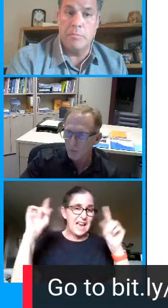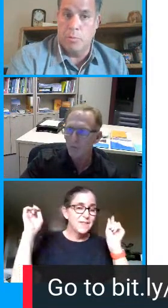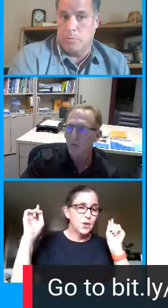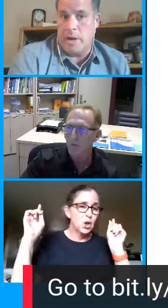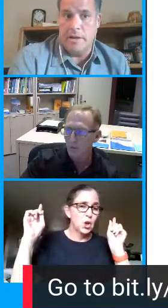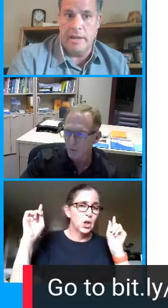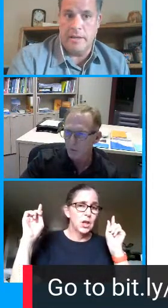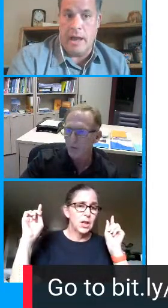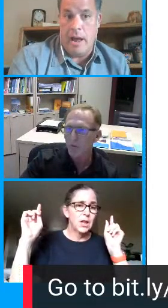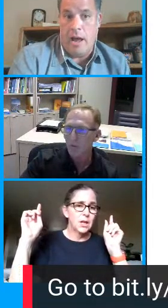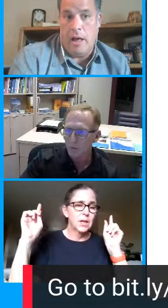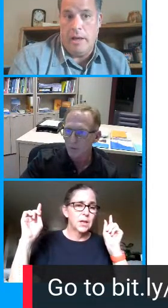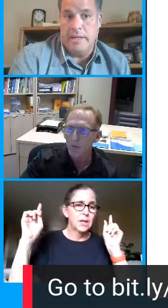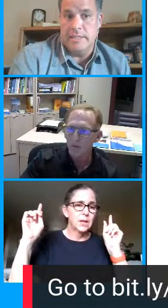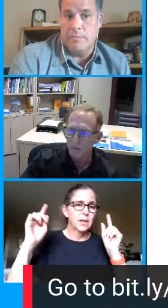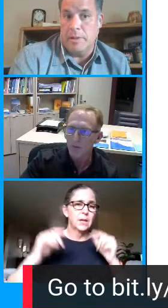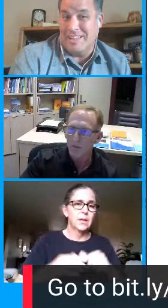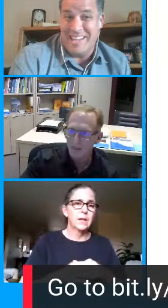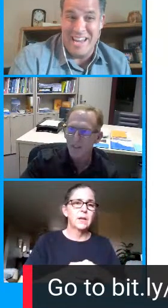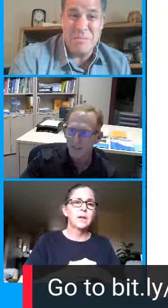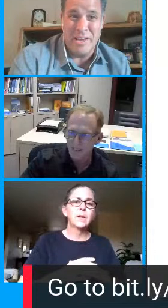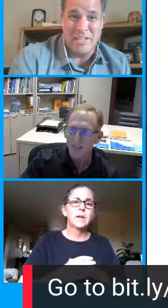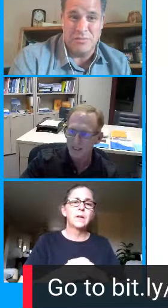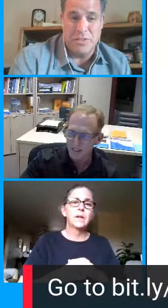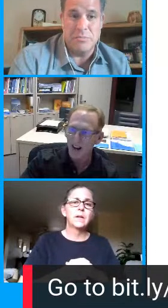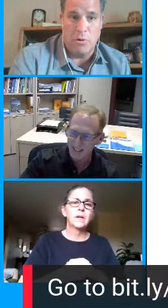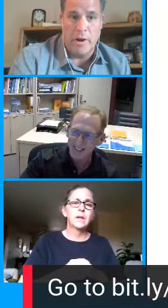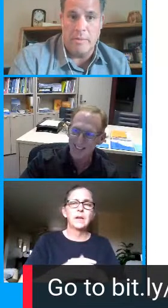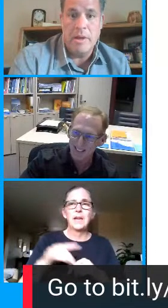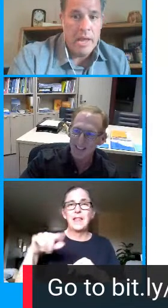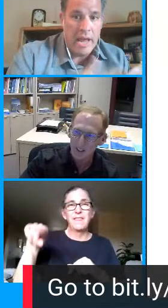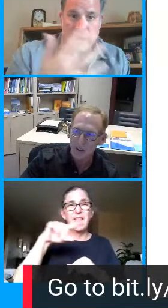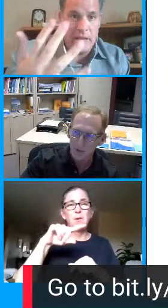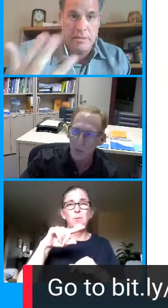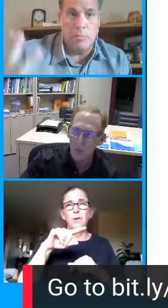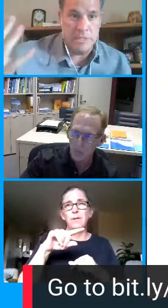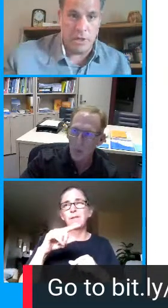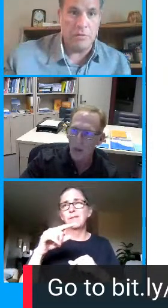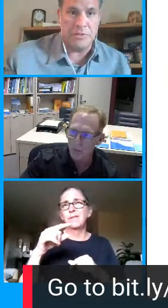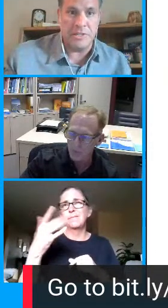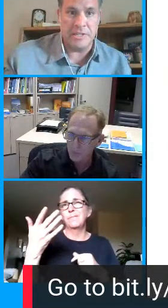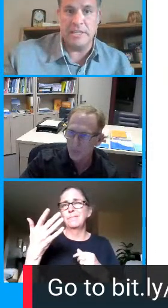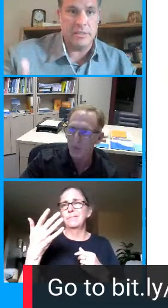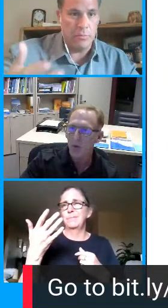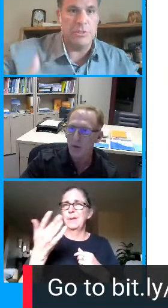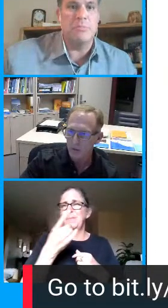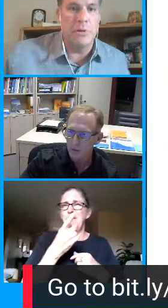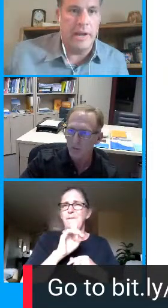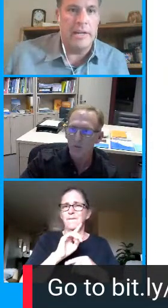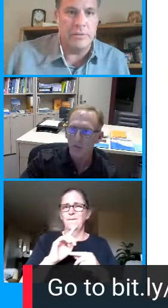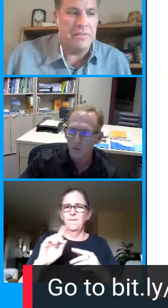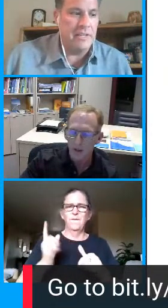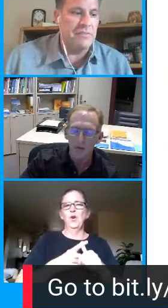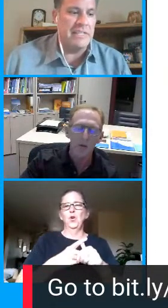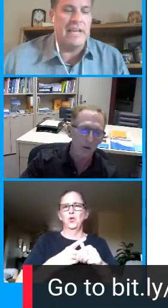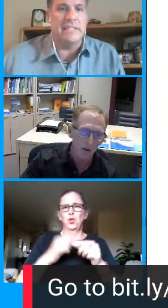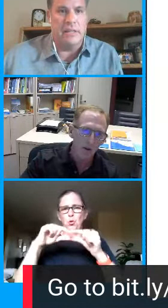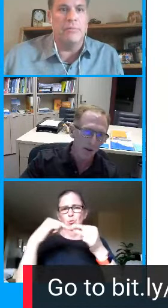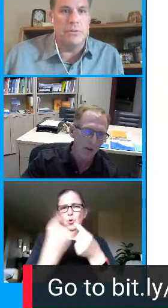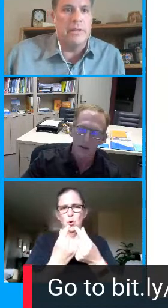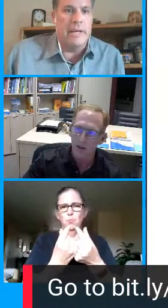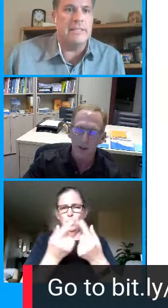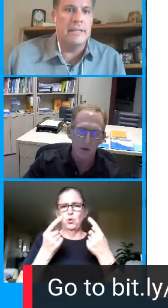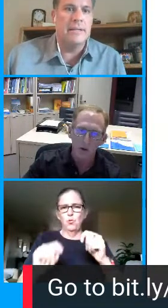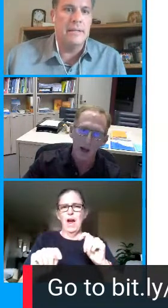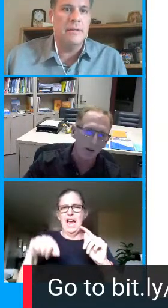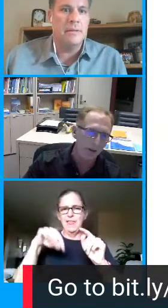they were kind of like i'll hate to say but like the guinea pigs for this program and we saw their success and we're just building on it so i think it's fantastic